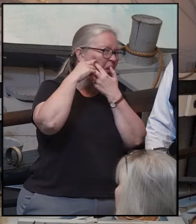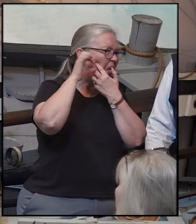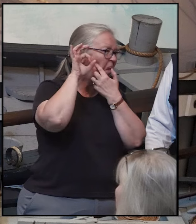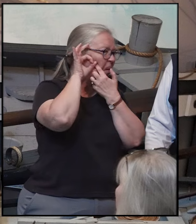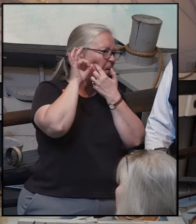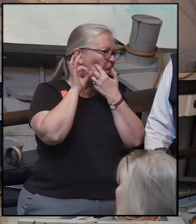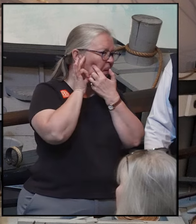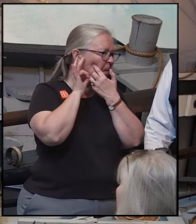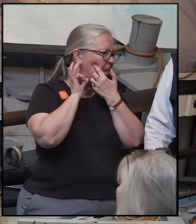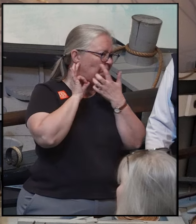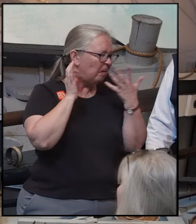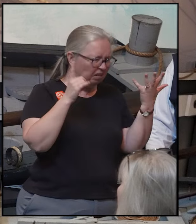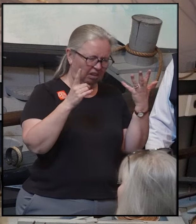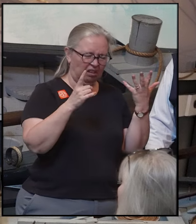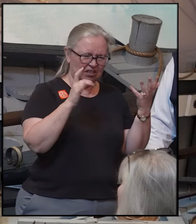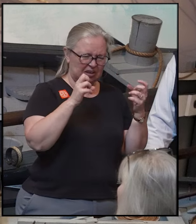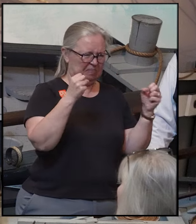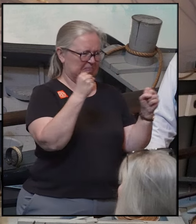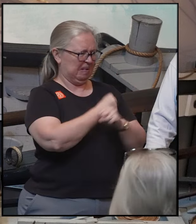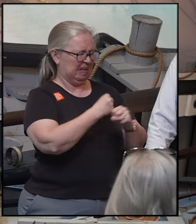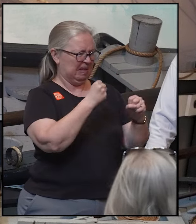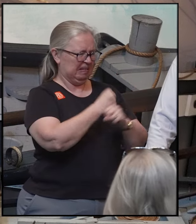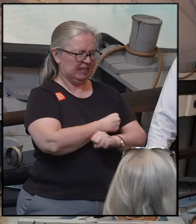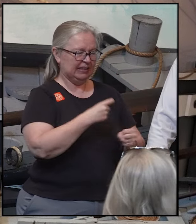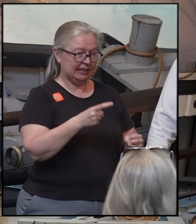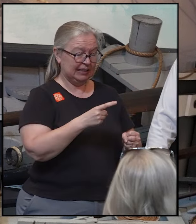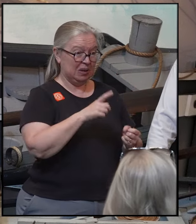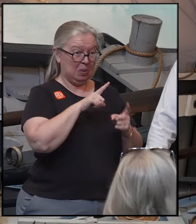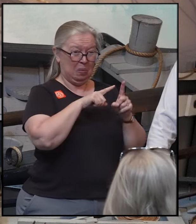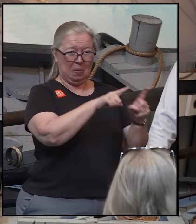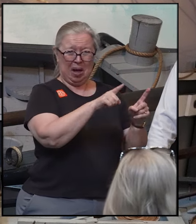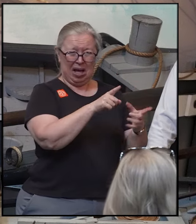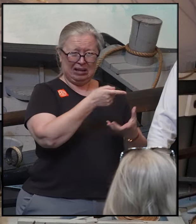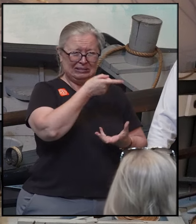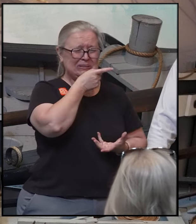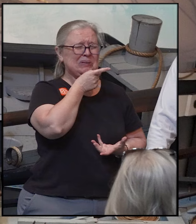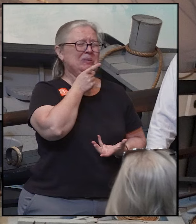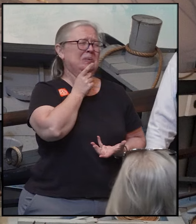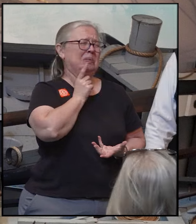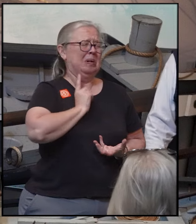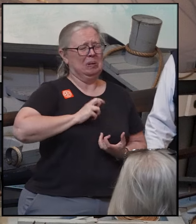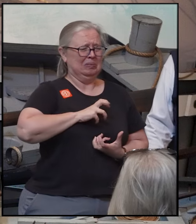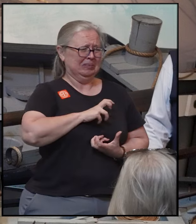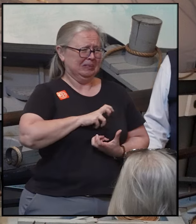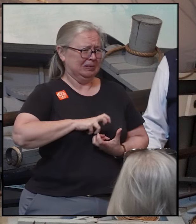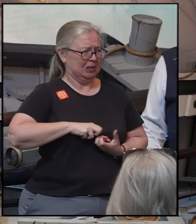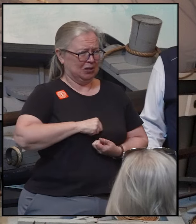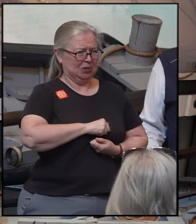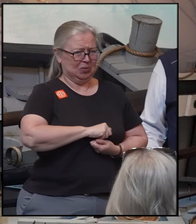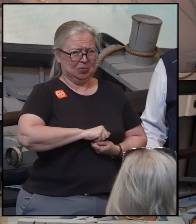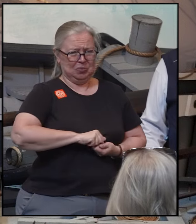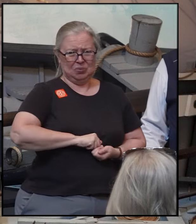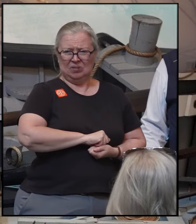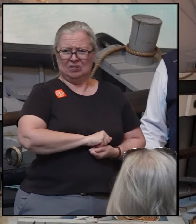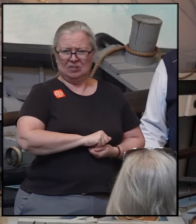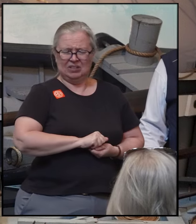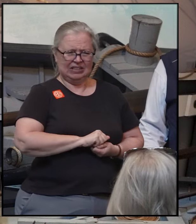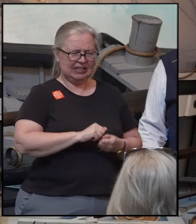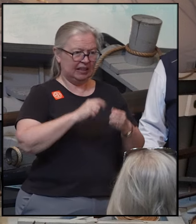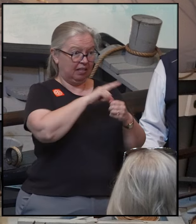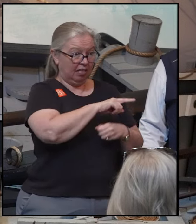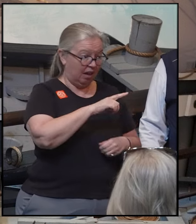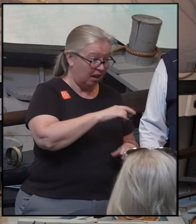place. Now, as our whale is digesting that giant squid, sometimes the beak can